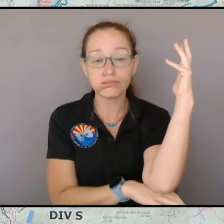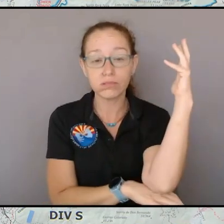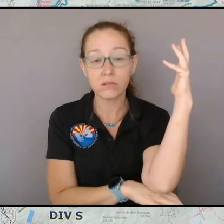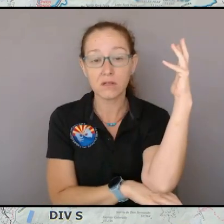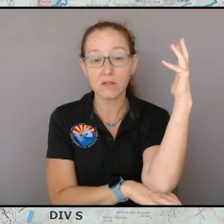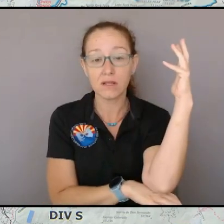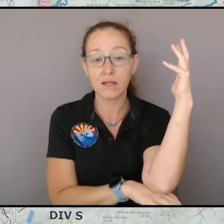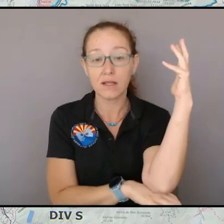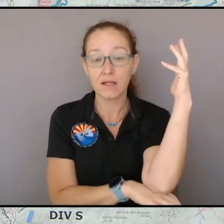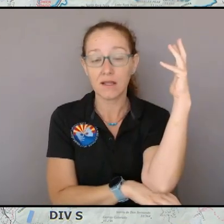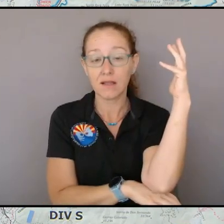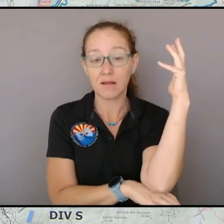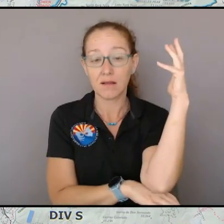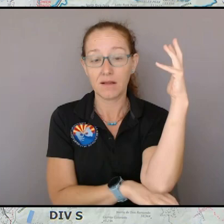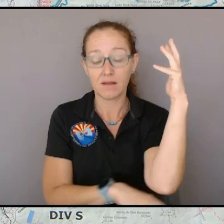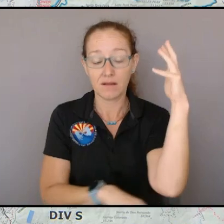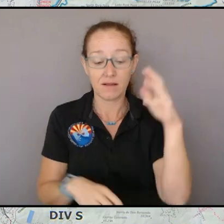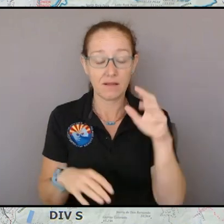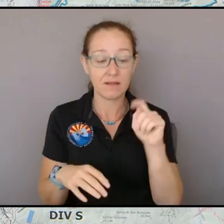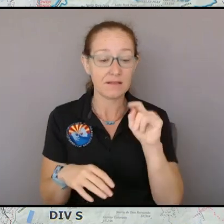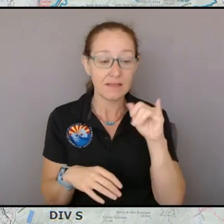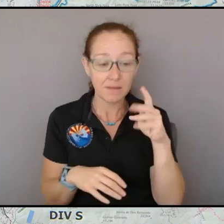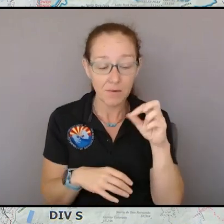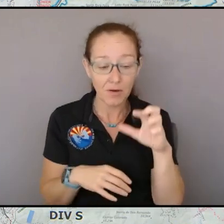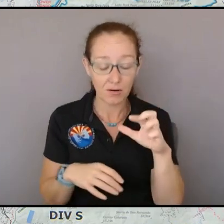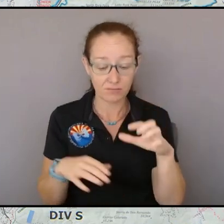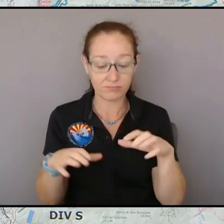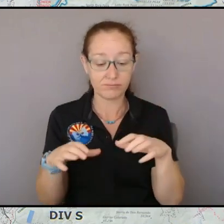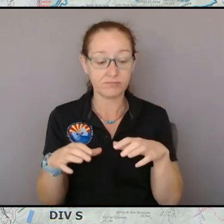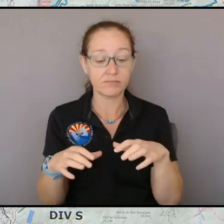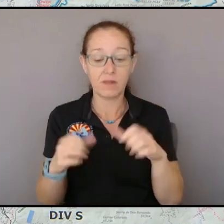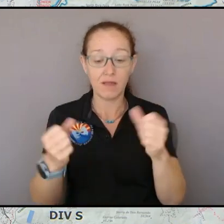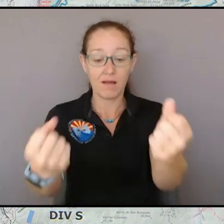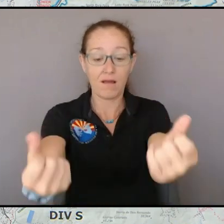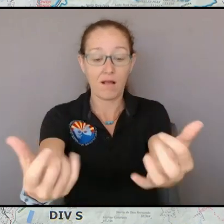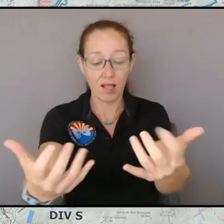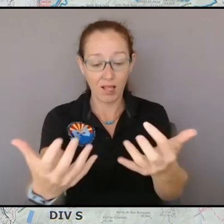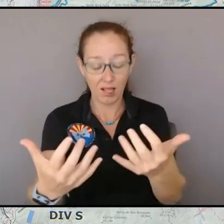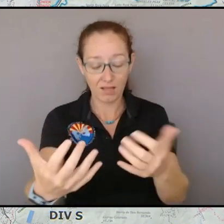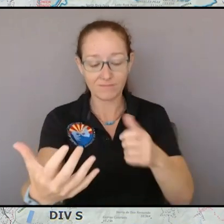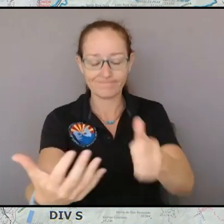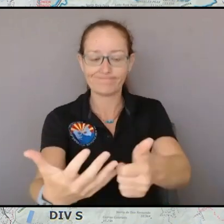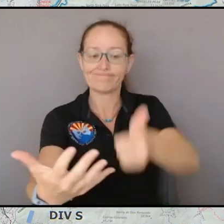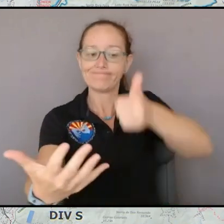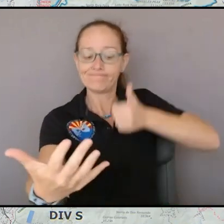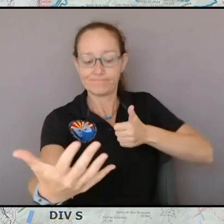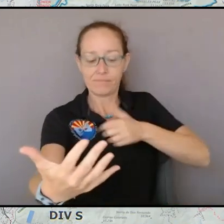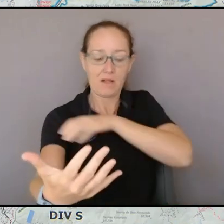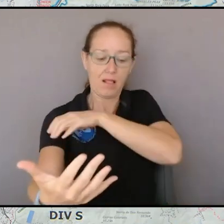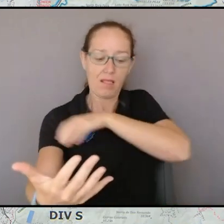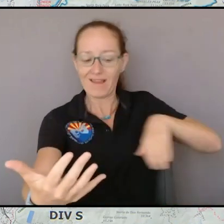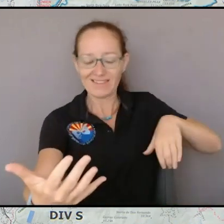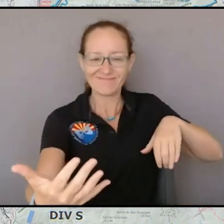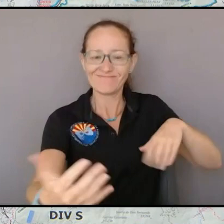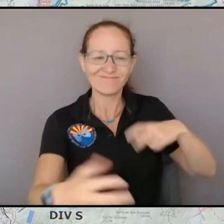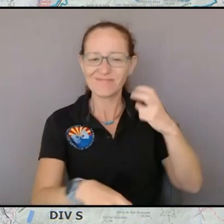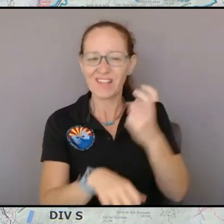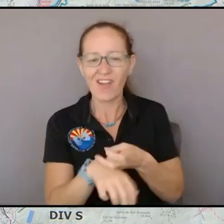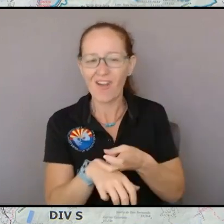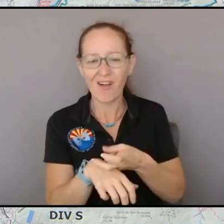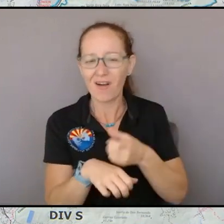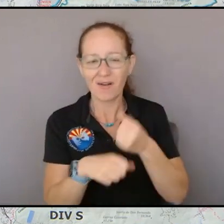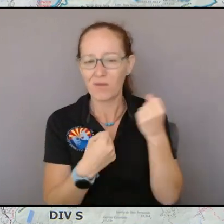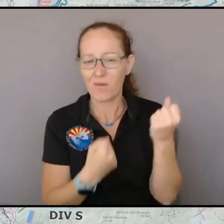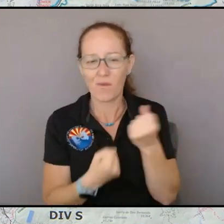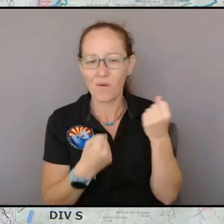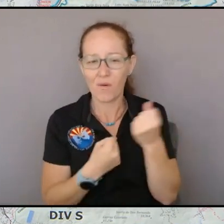I shouldn't say lots of times and there certainly been times in my career at least where we've been unsuccessful doing that so if you push a dozer line